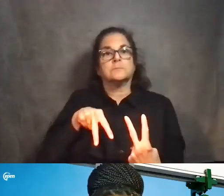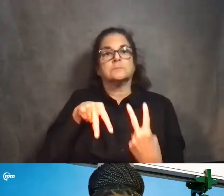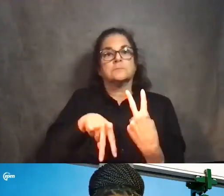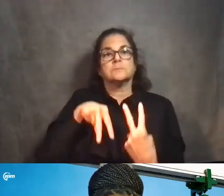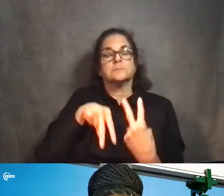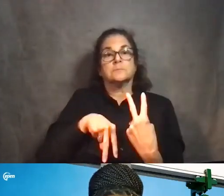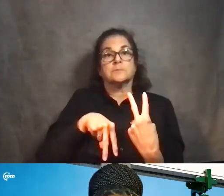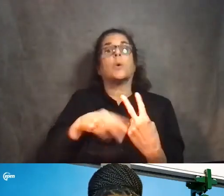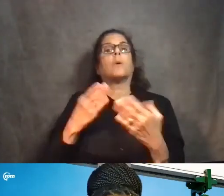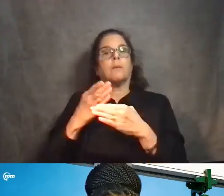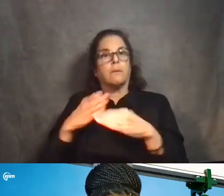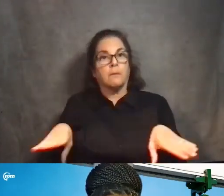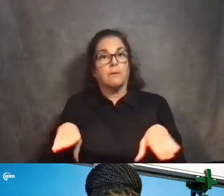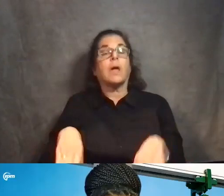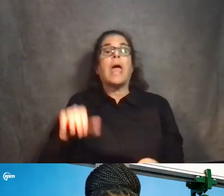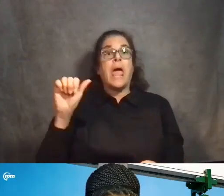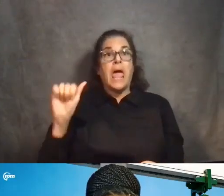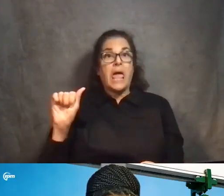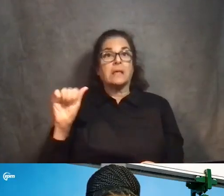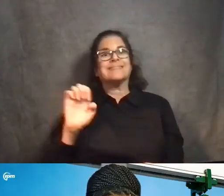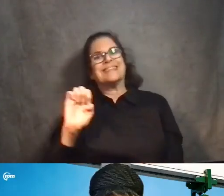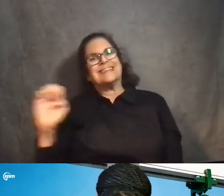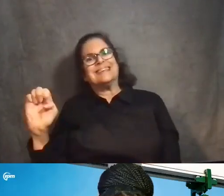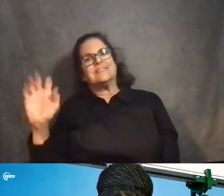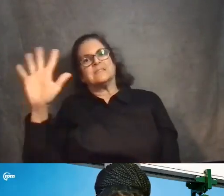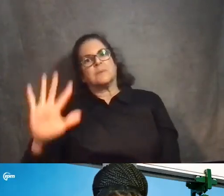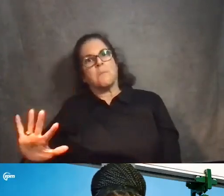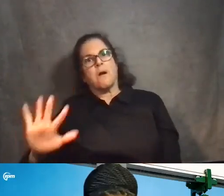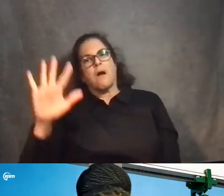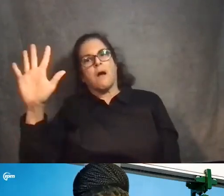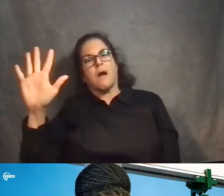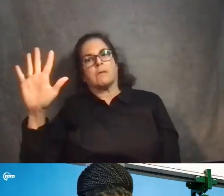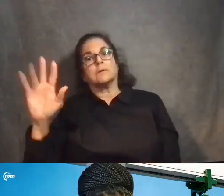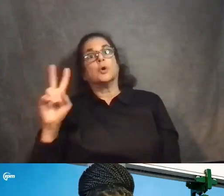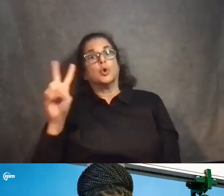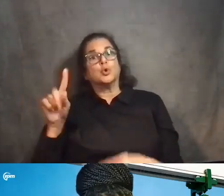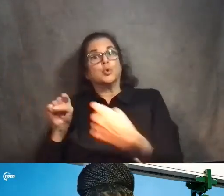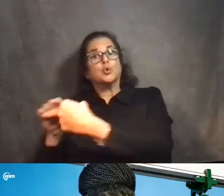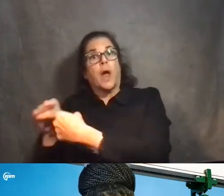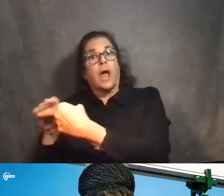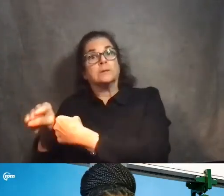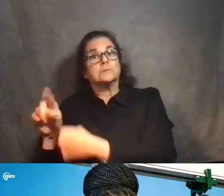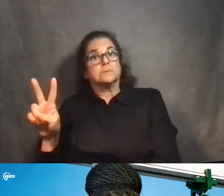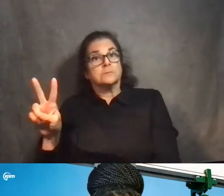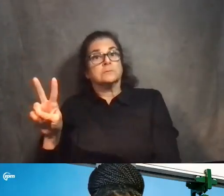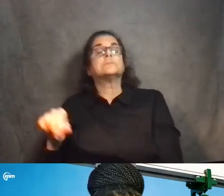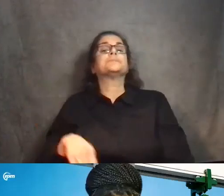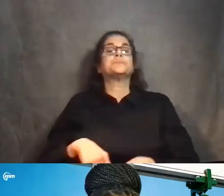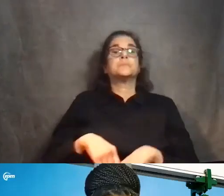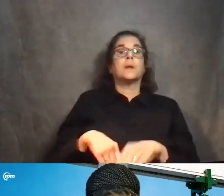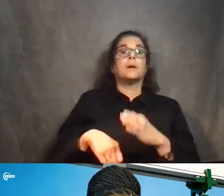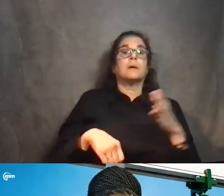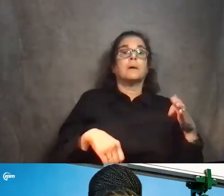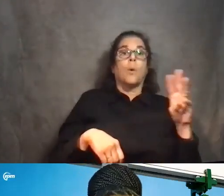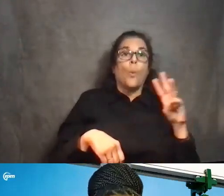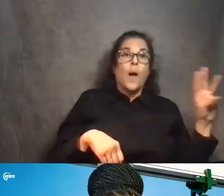and stage B. Stage A is the east side, which includes two tracks, and then the west side, which is stage B, includes two